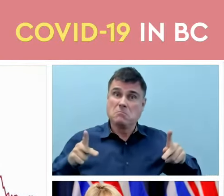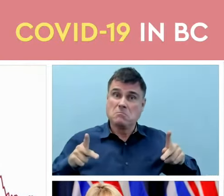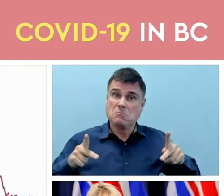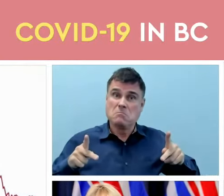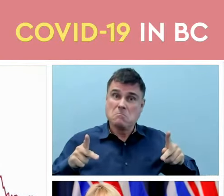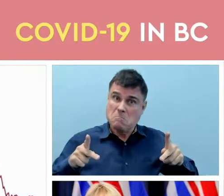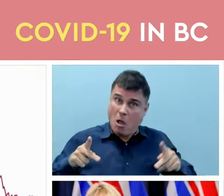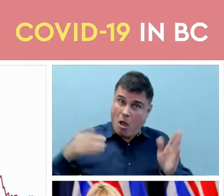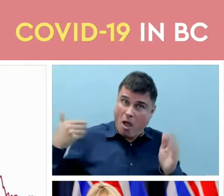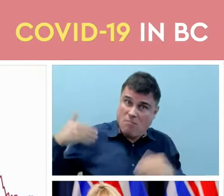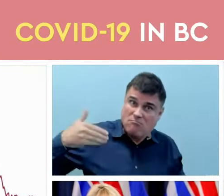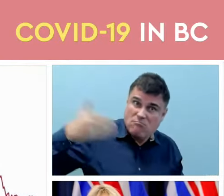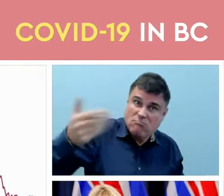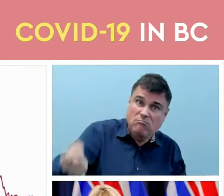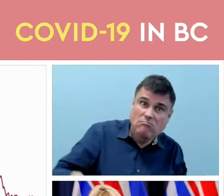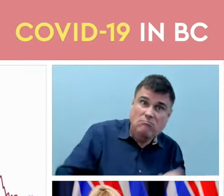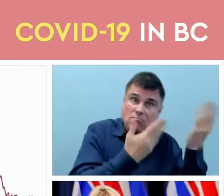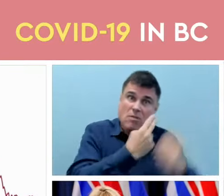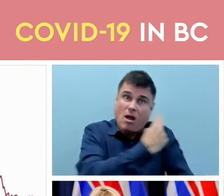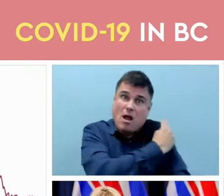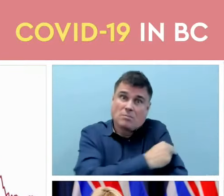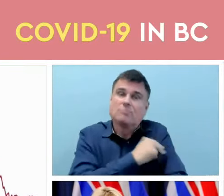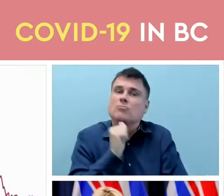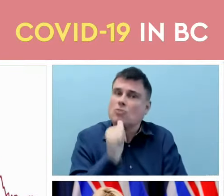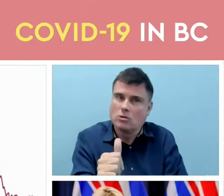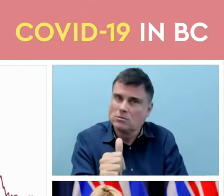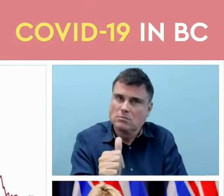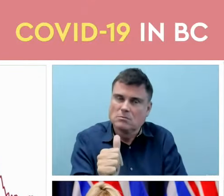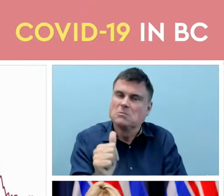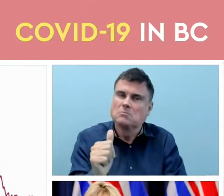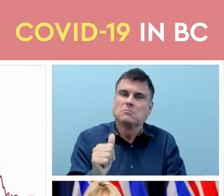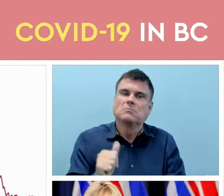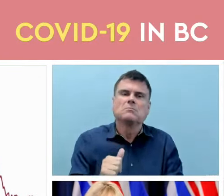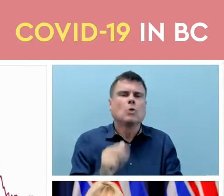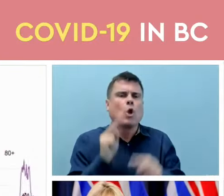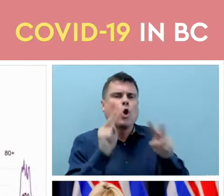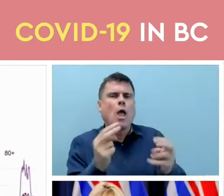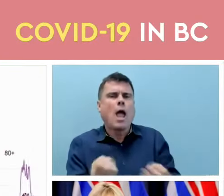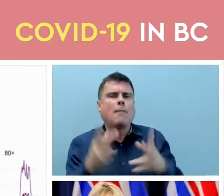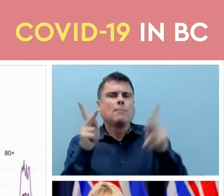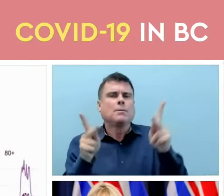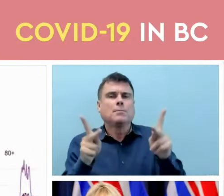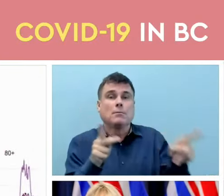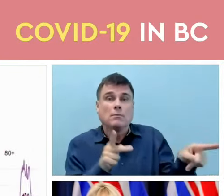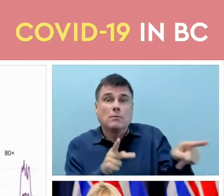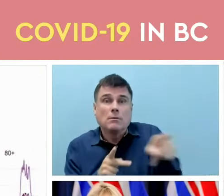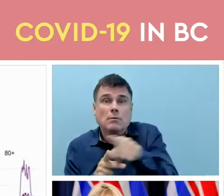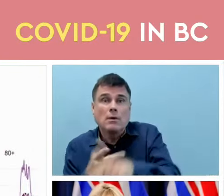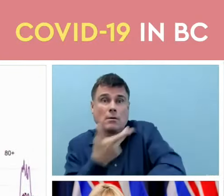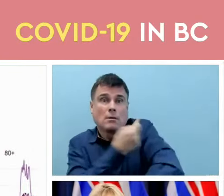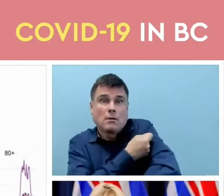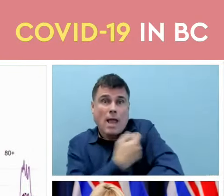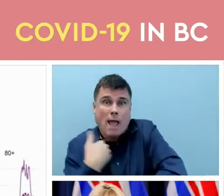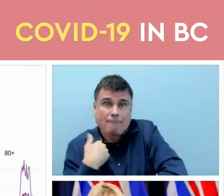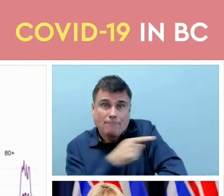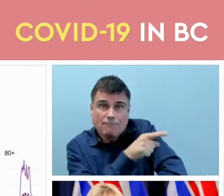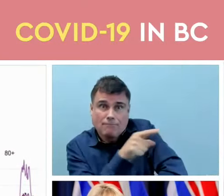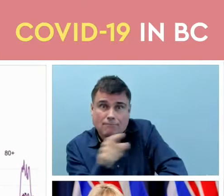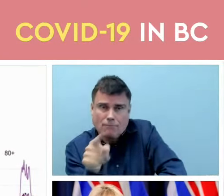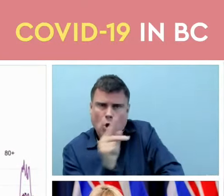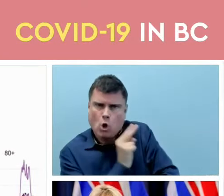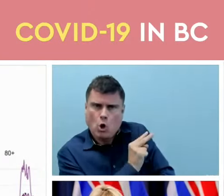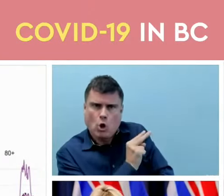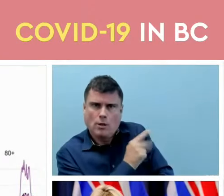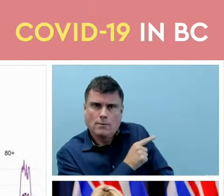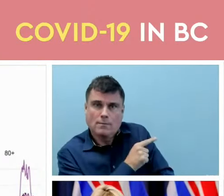further and look at vaccination status so this helps us understand whether we are seeing breakthrough cases